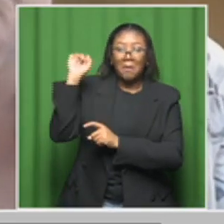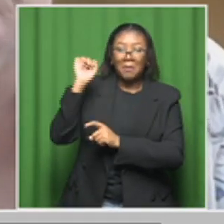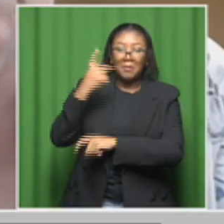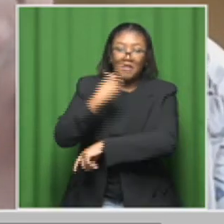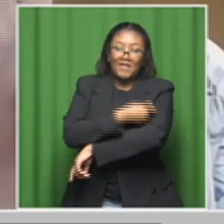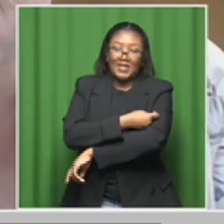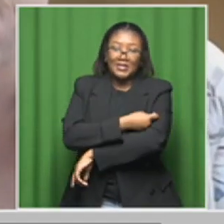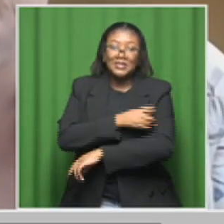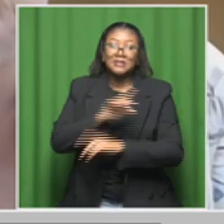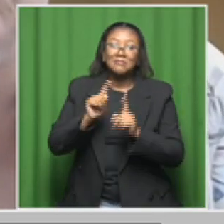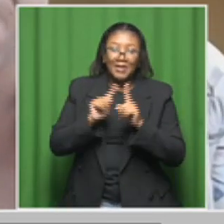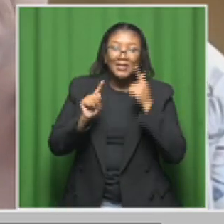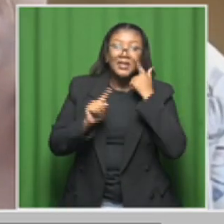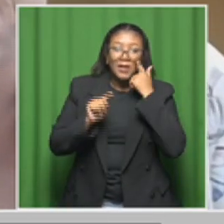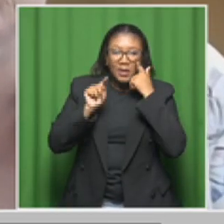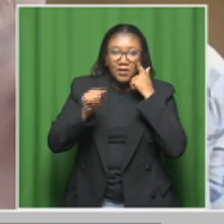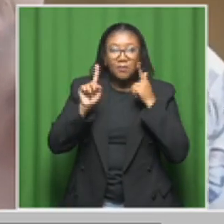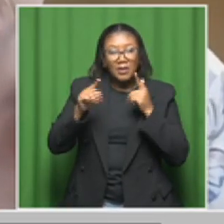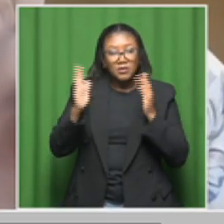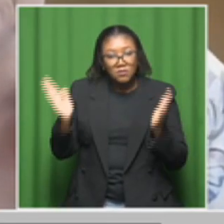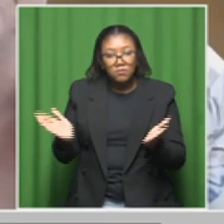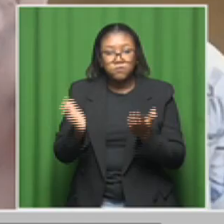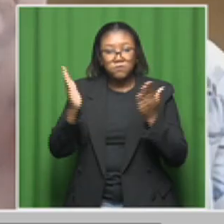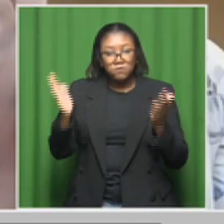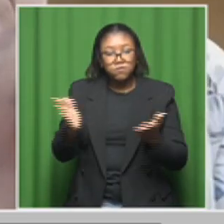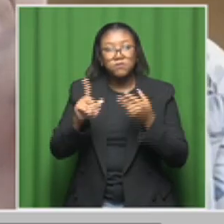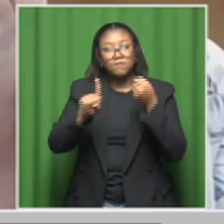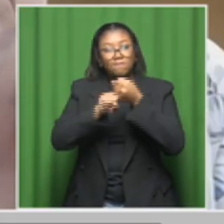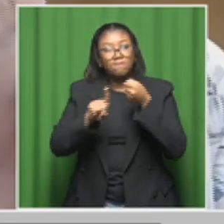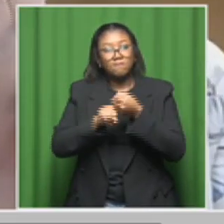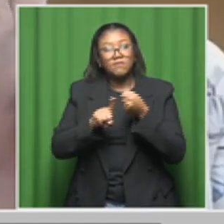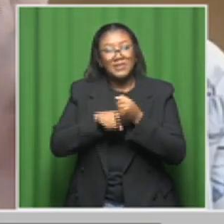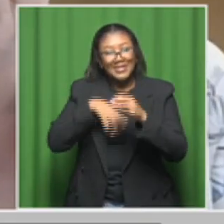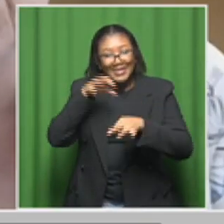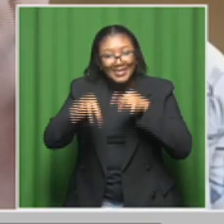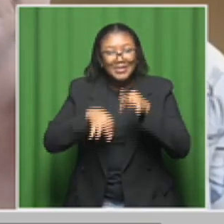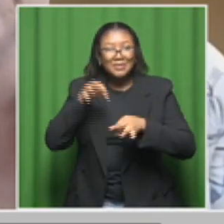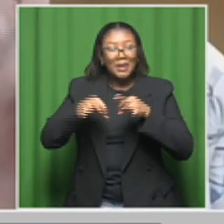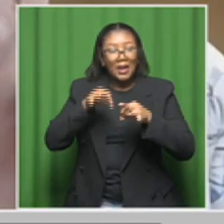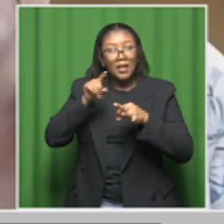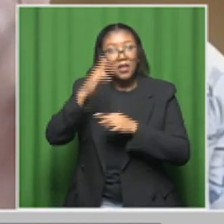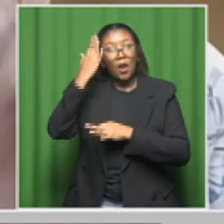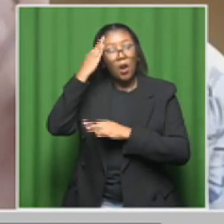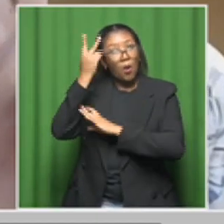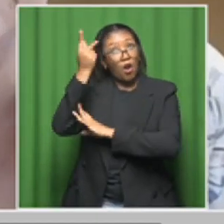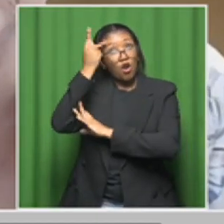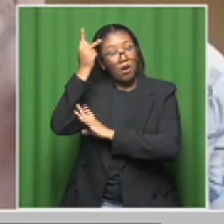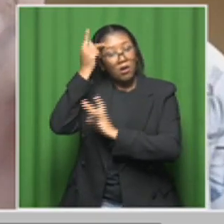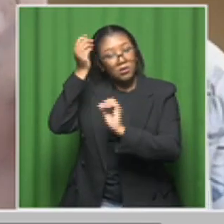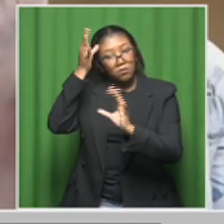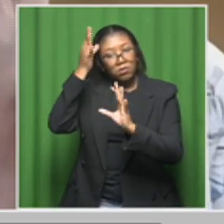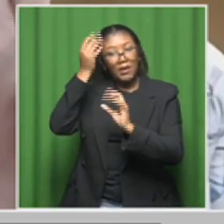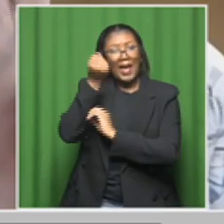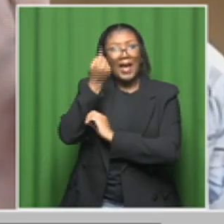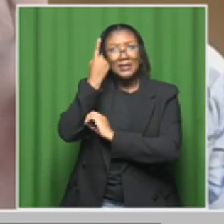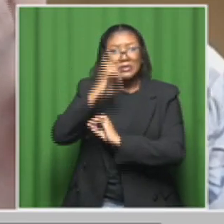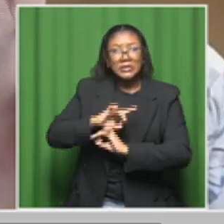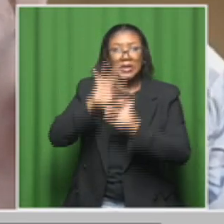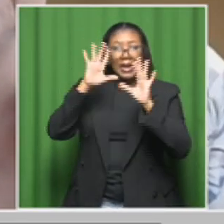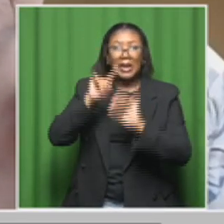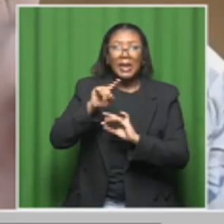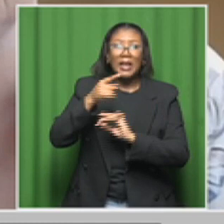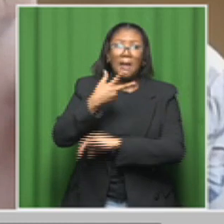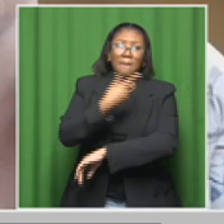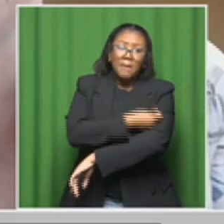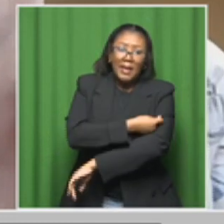really have to work to ensure that parents are well informed, that they understand the benefits of this